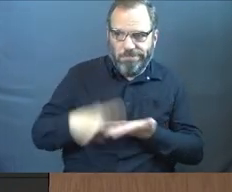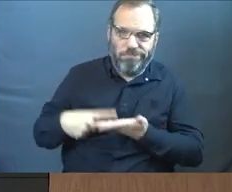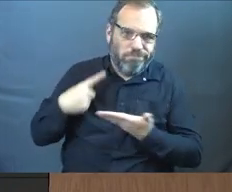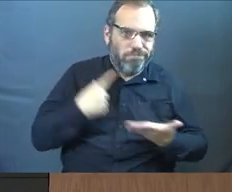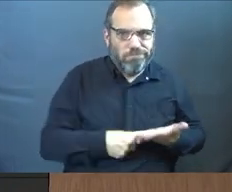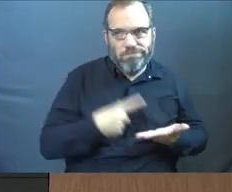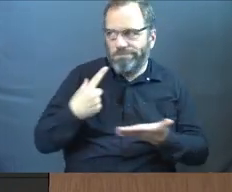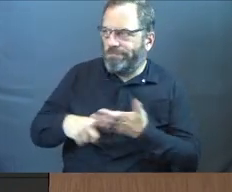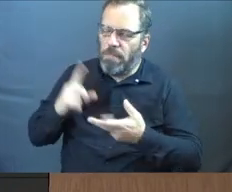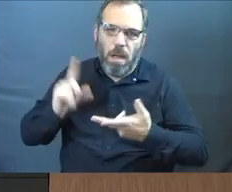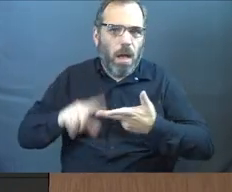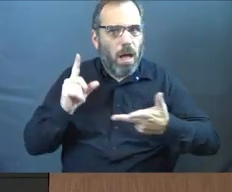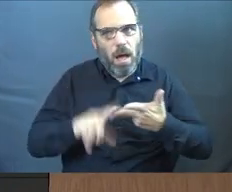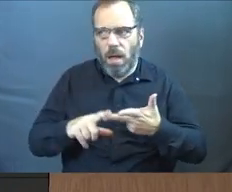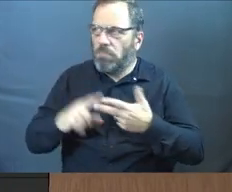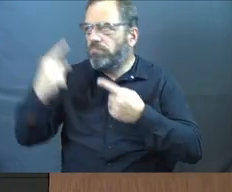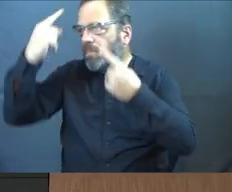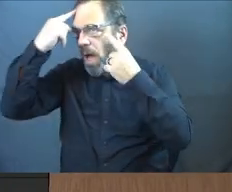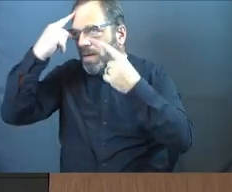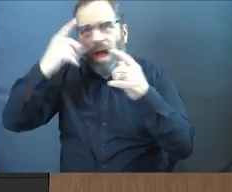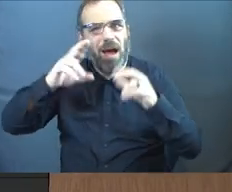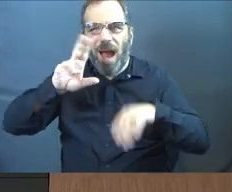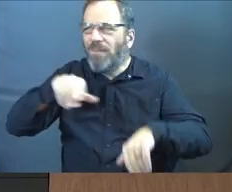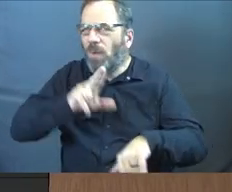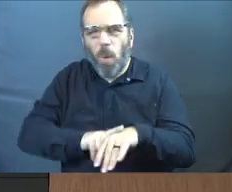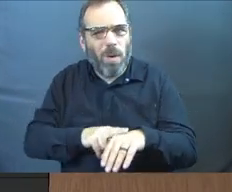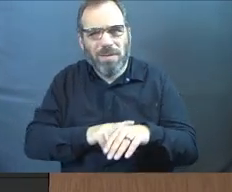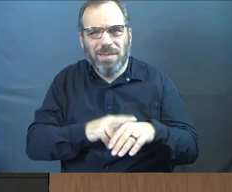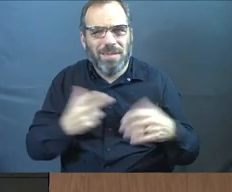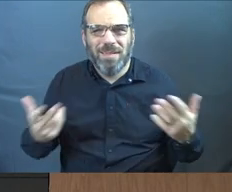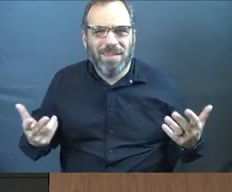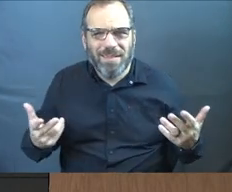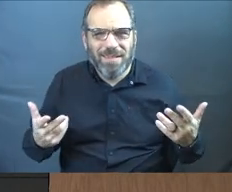debated? Don't you think they were being thought of? Of course they were.